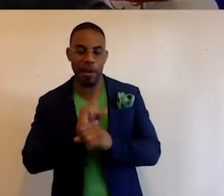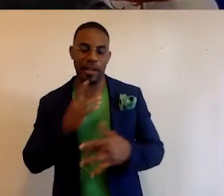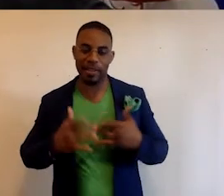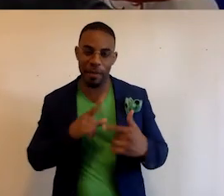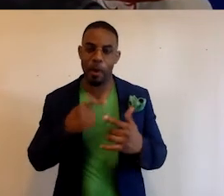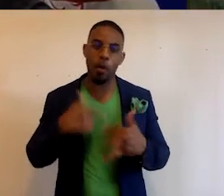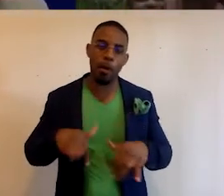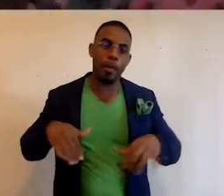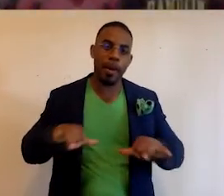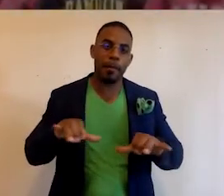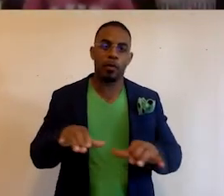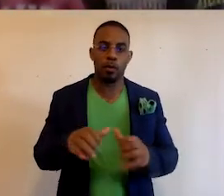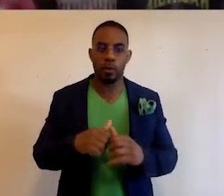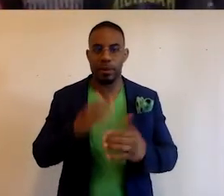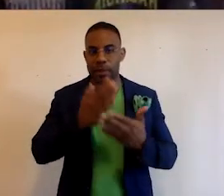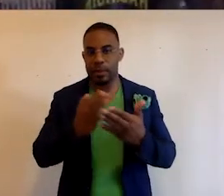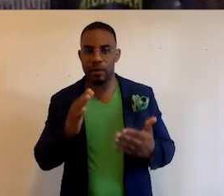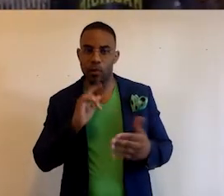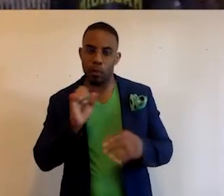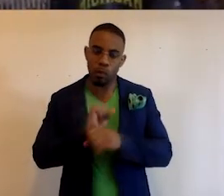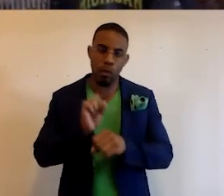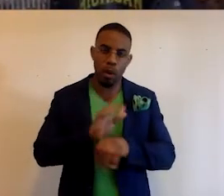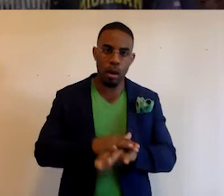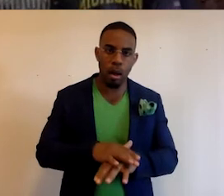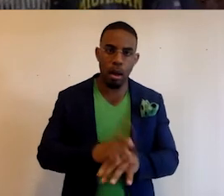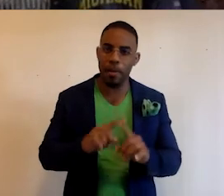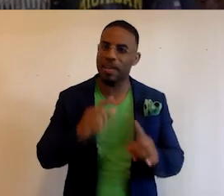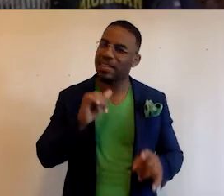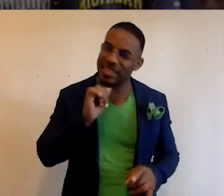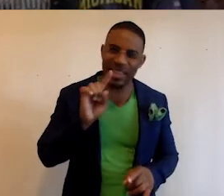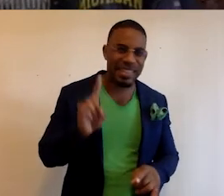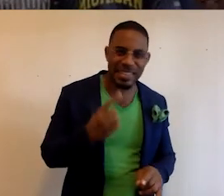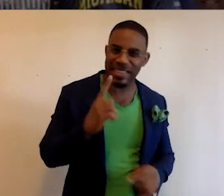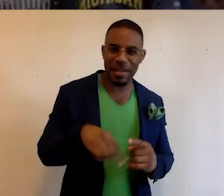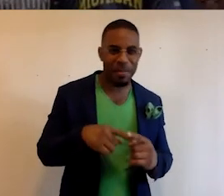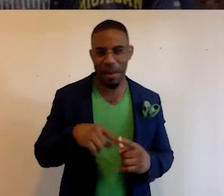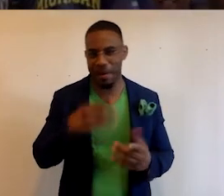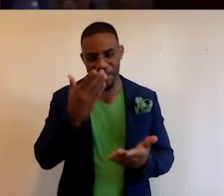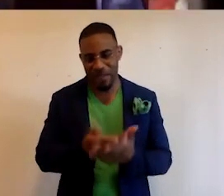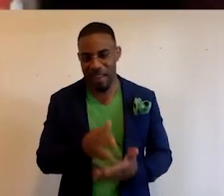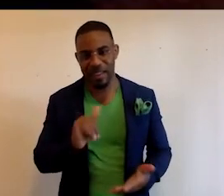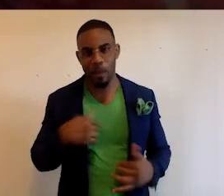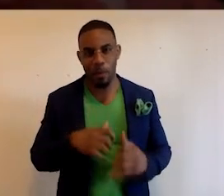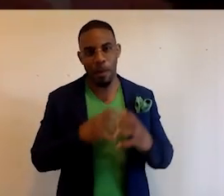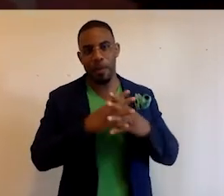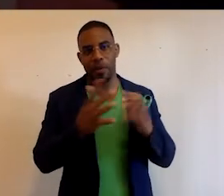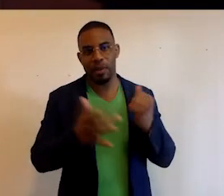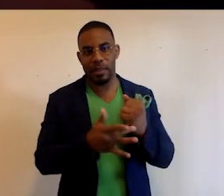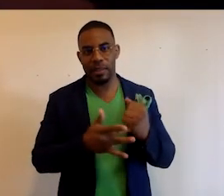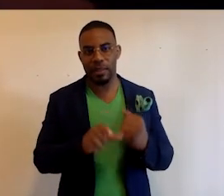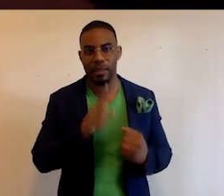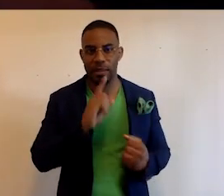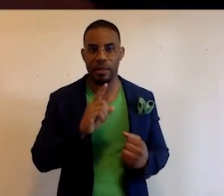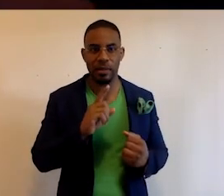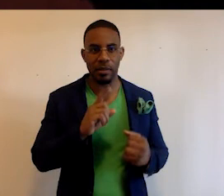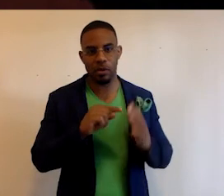what we've been able to do and the things that we're working on, but it's not just about the fact that we're building technology that